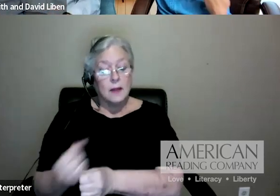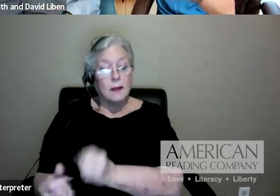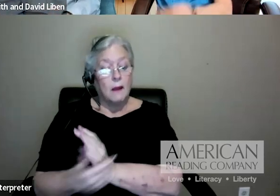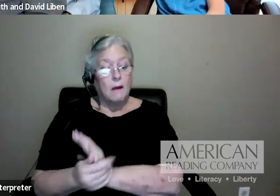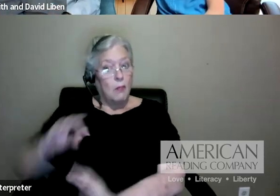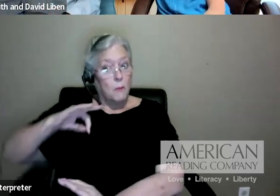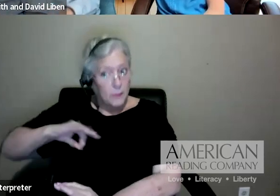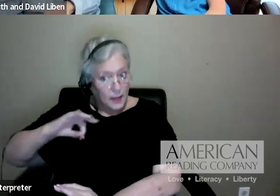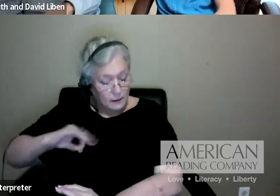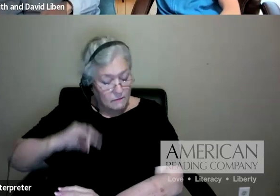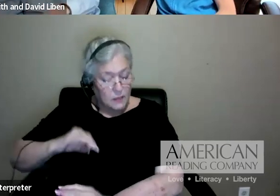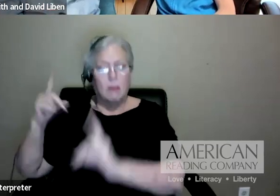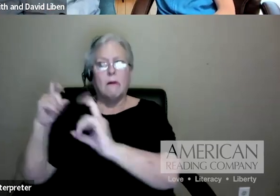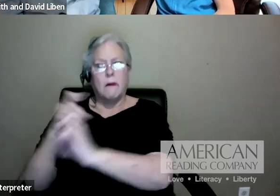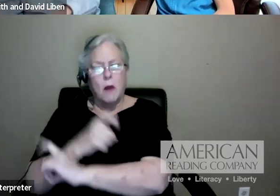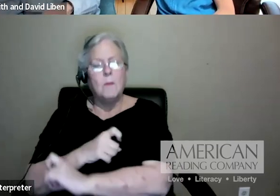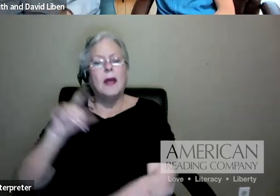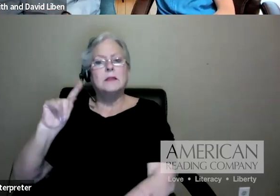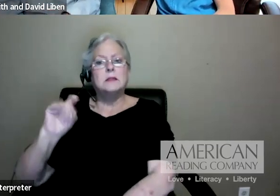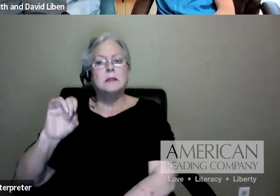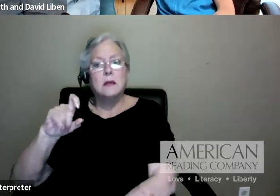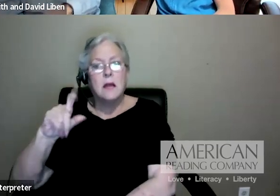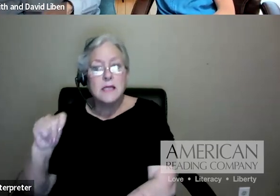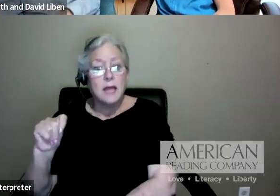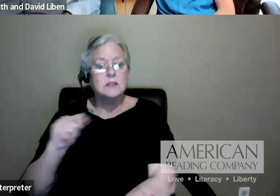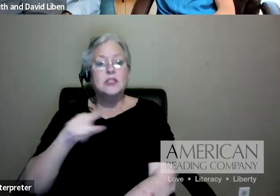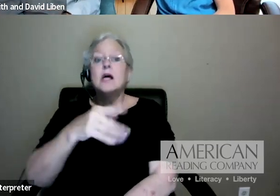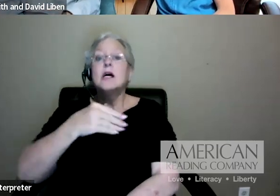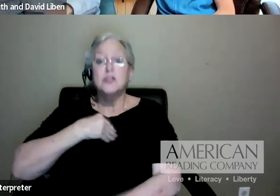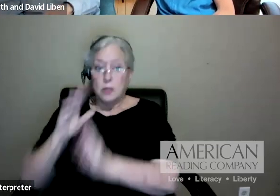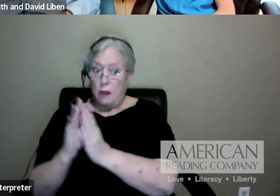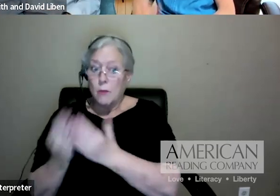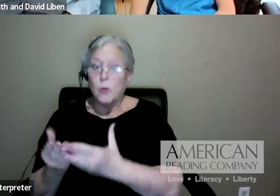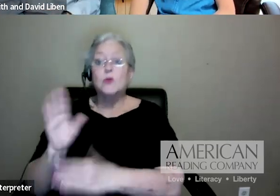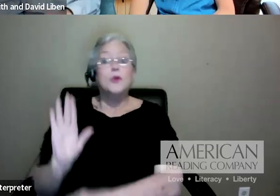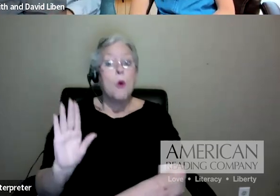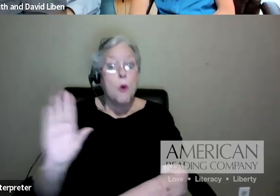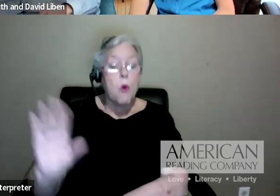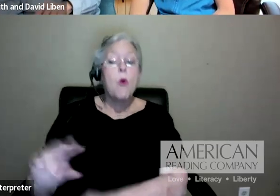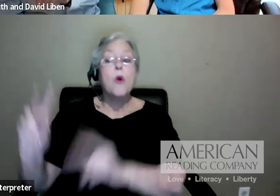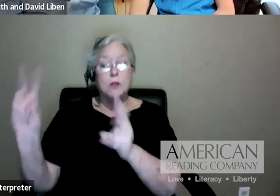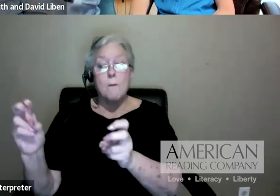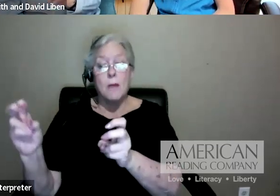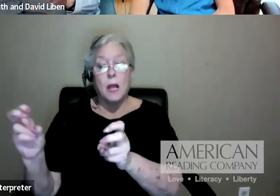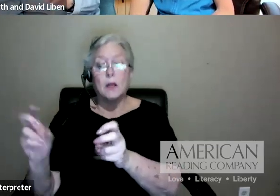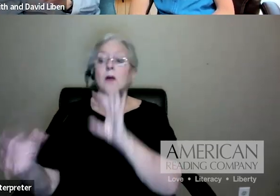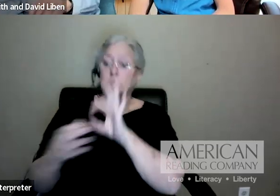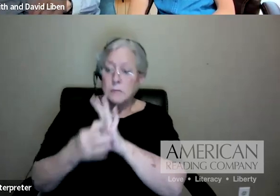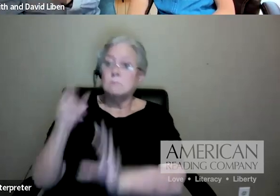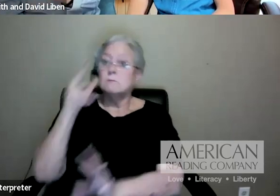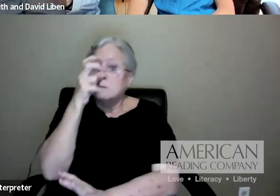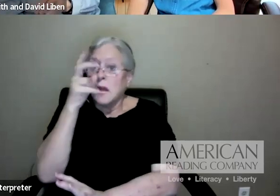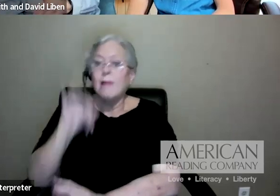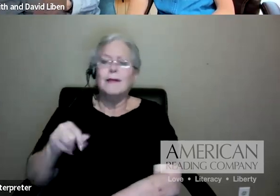the whole class was reading, she had a bunch of books on her topic connected to insects that she could read. And as she read more on that